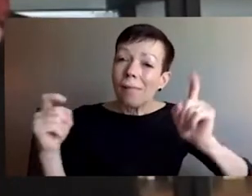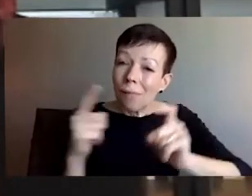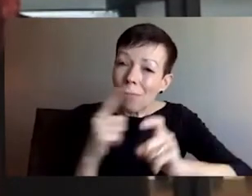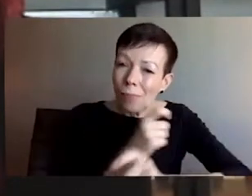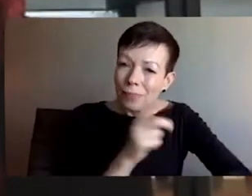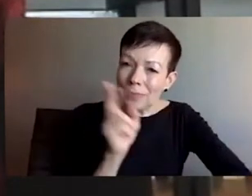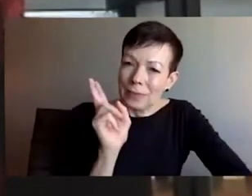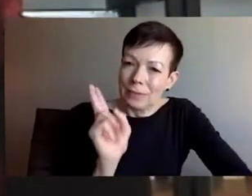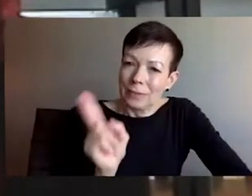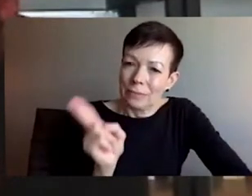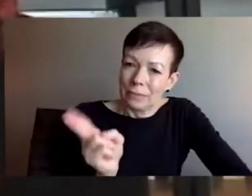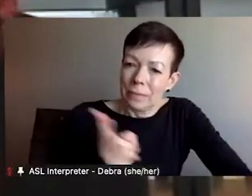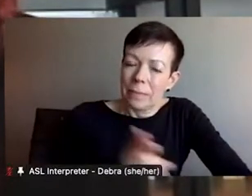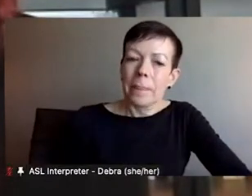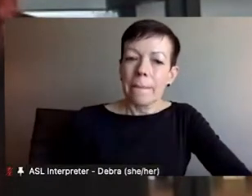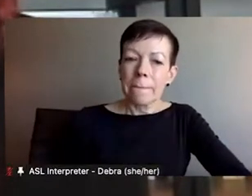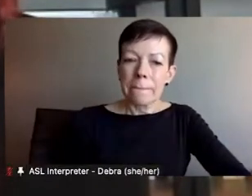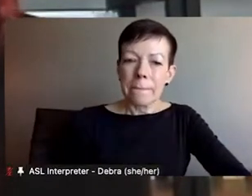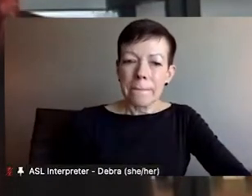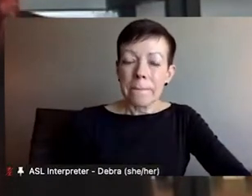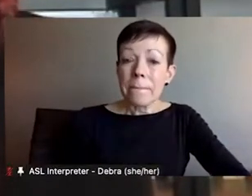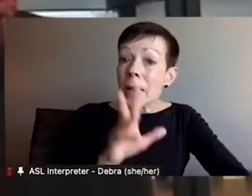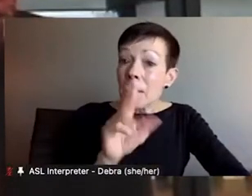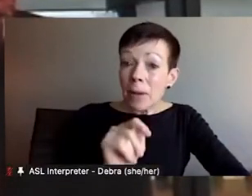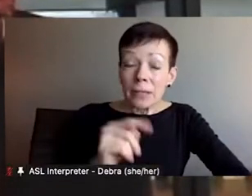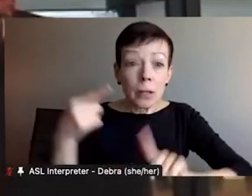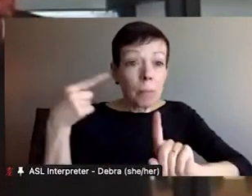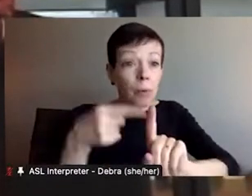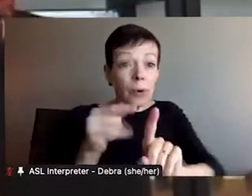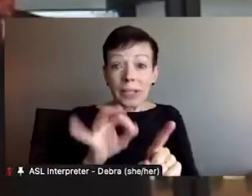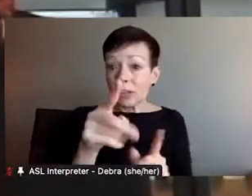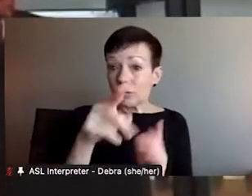their own, uh, even if Russia thinks that that's the case. Um,